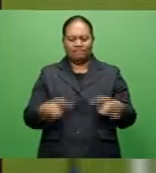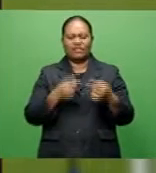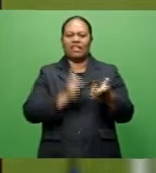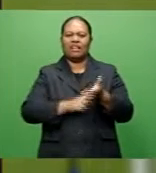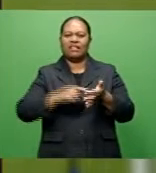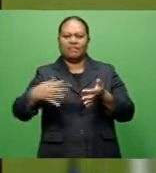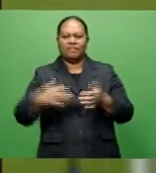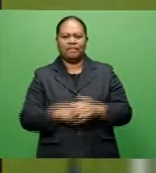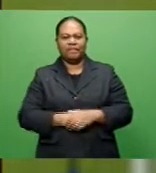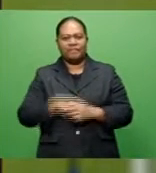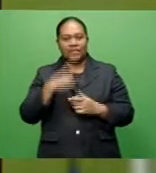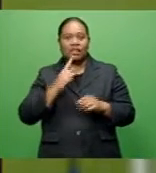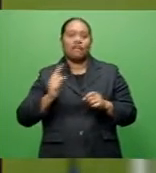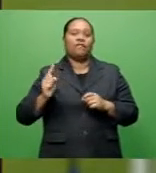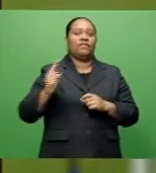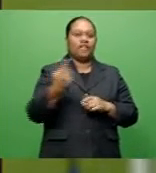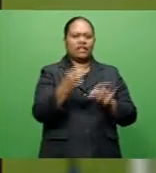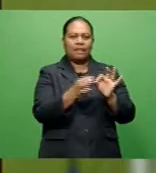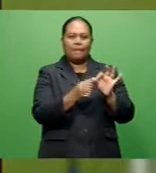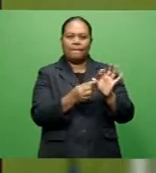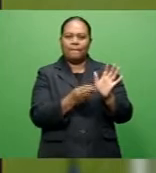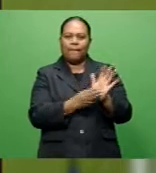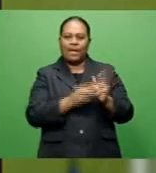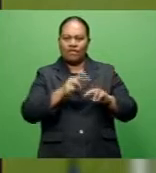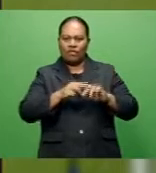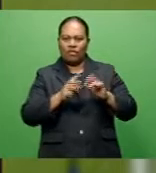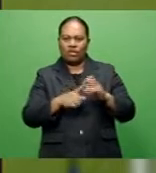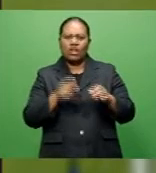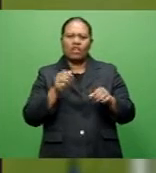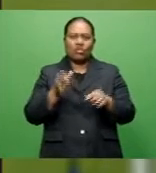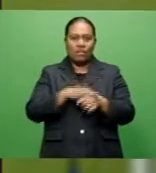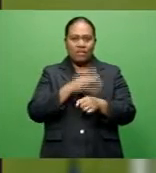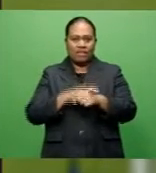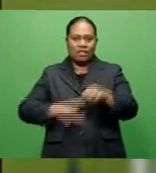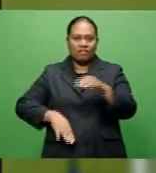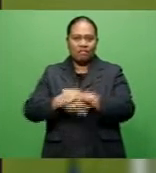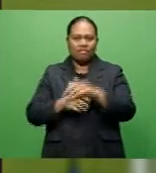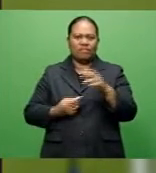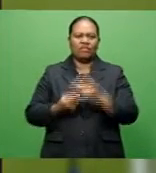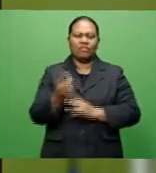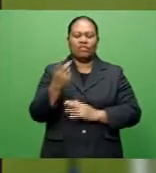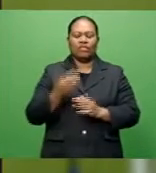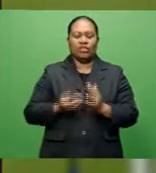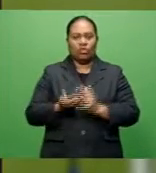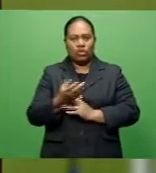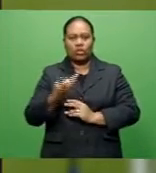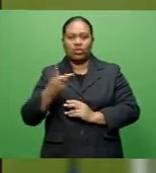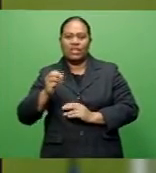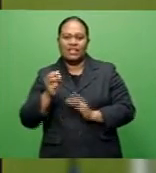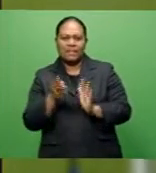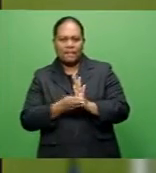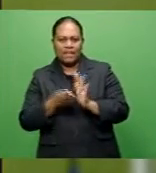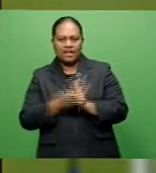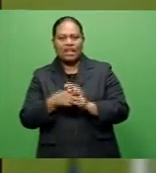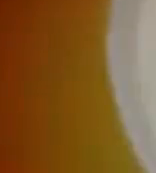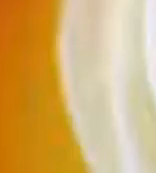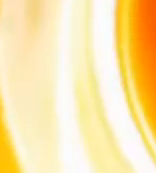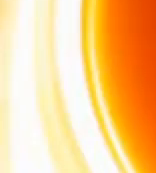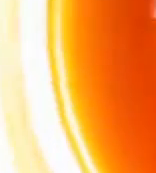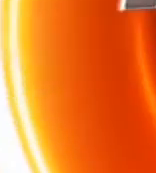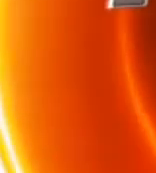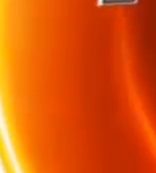After setting up the first, Bamford got the goal his performance deserved with 20 minutes remaining when he fired into the top corner.